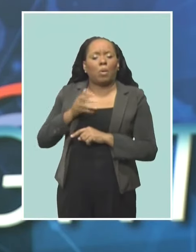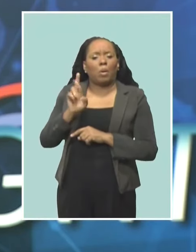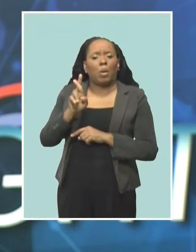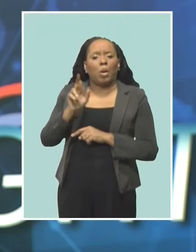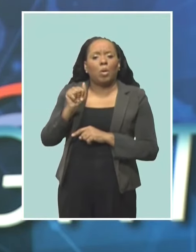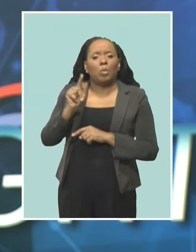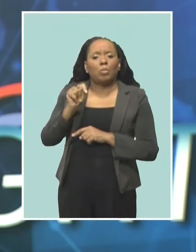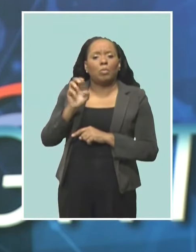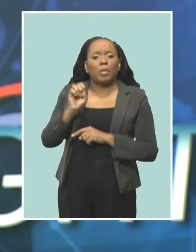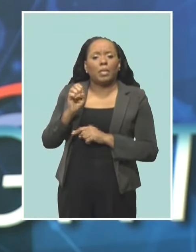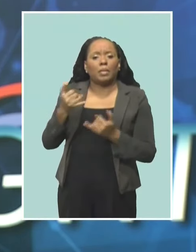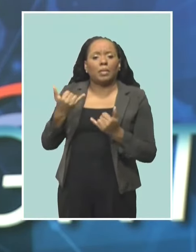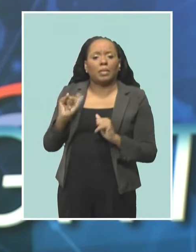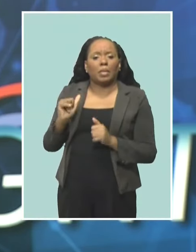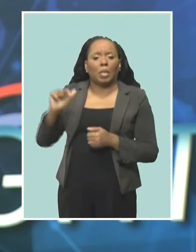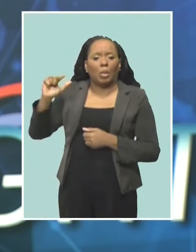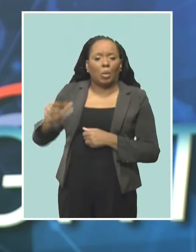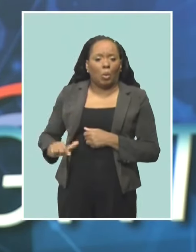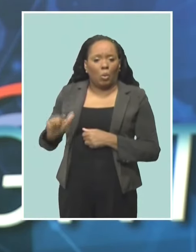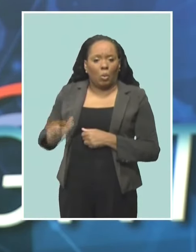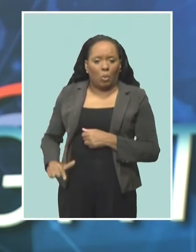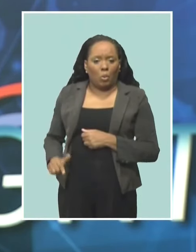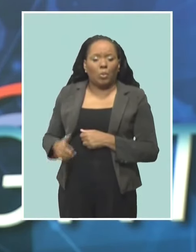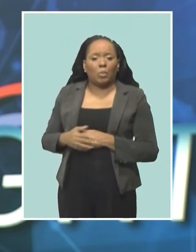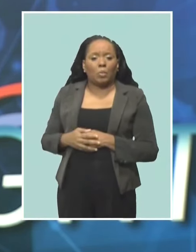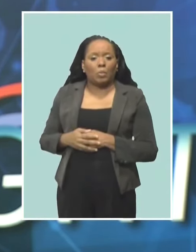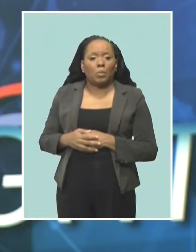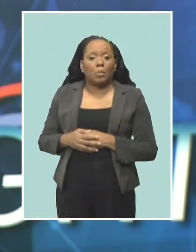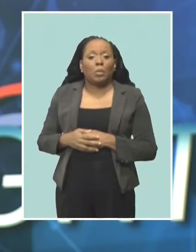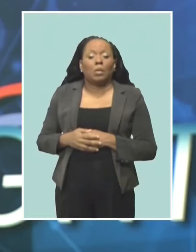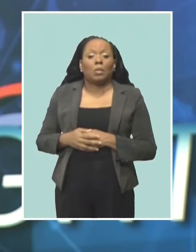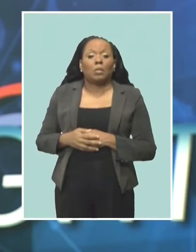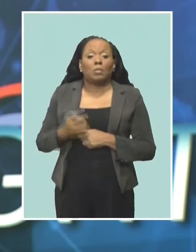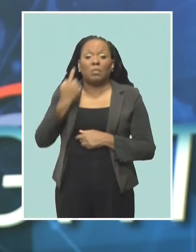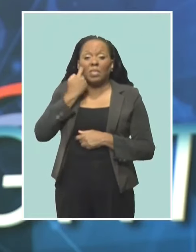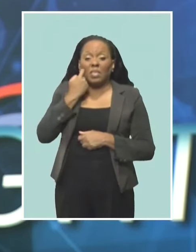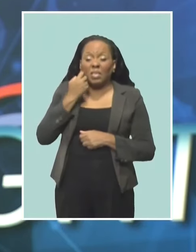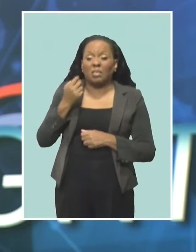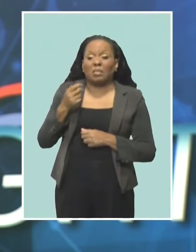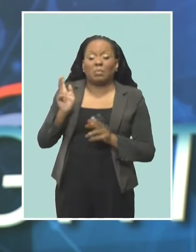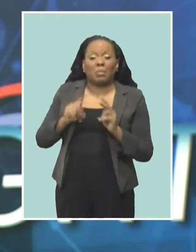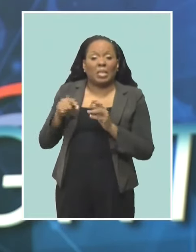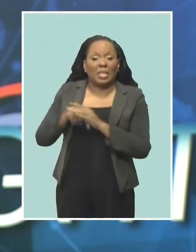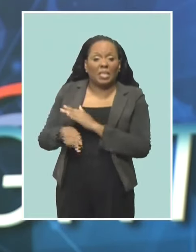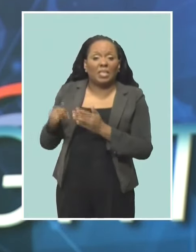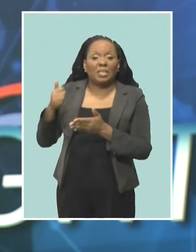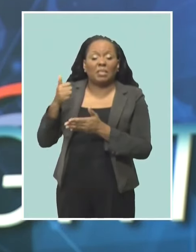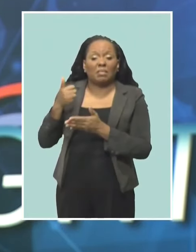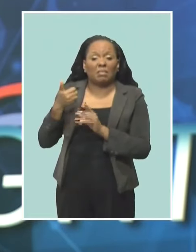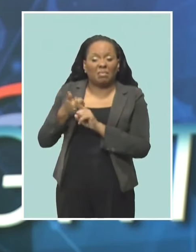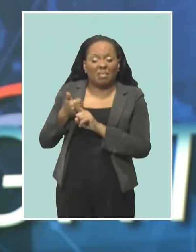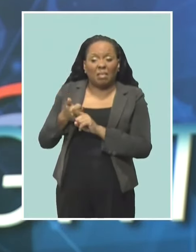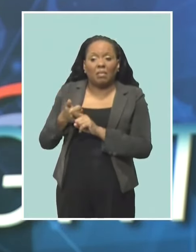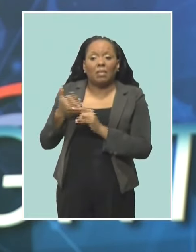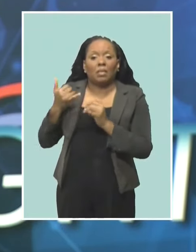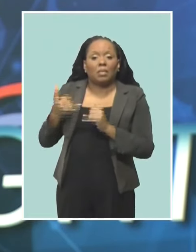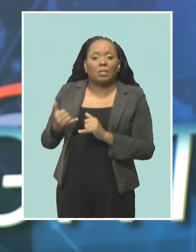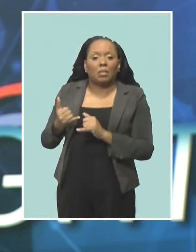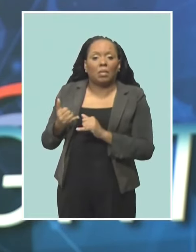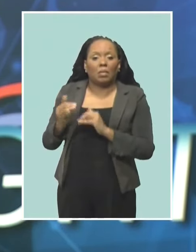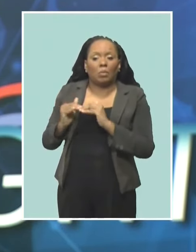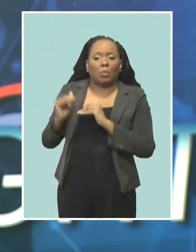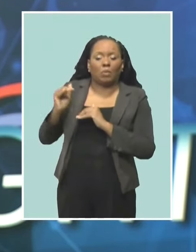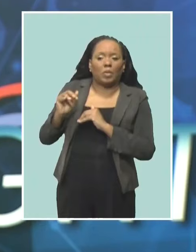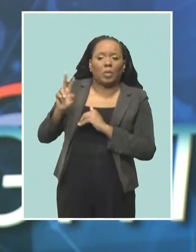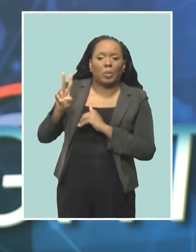COVID-19 pandemic. However, a recent cluster of suicides has seen it move to above two. Dr. Sue says the problem